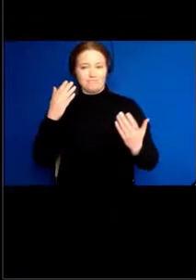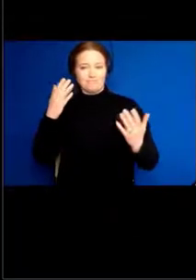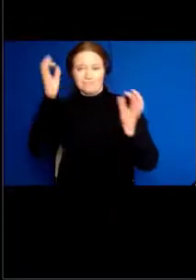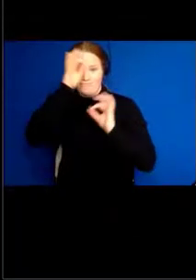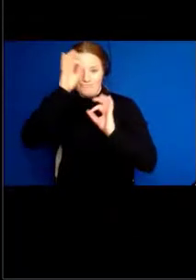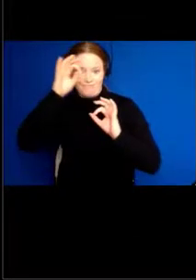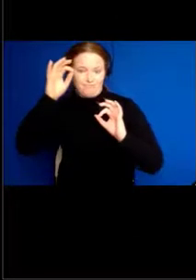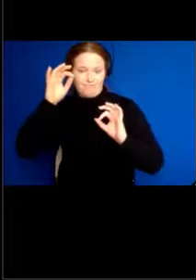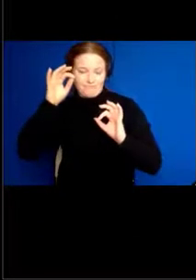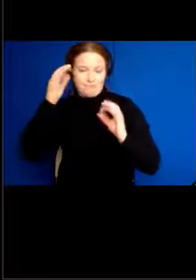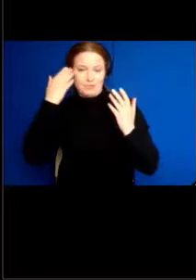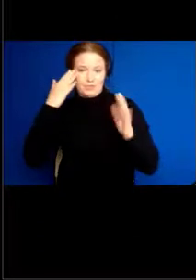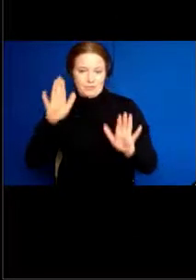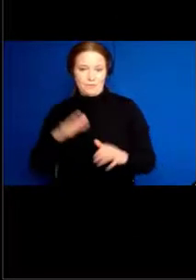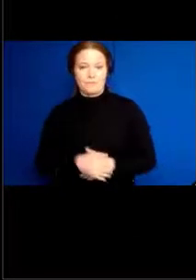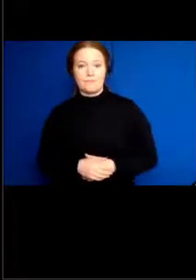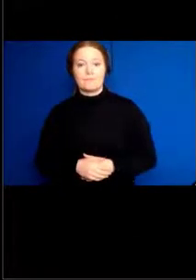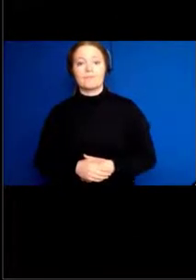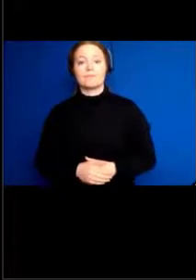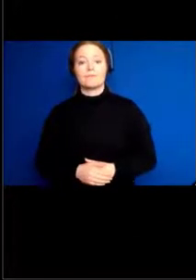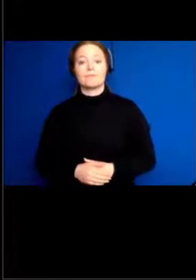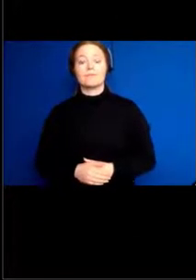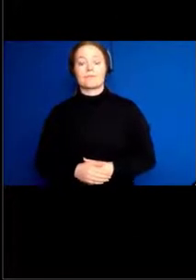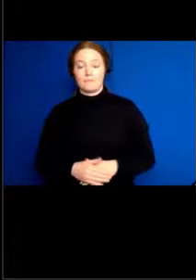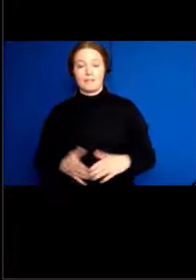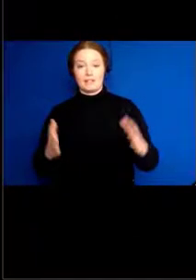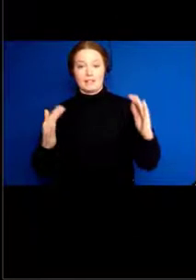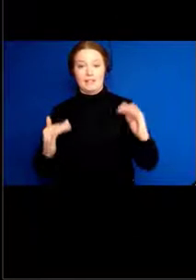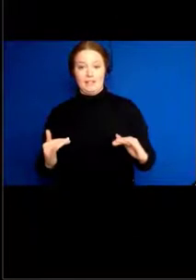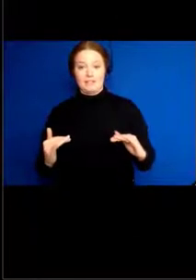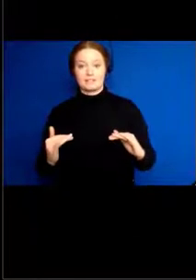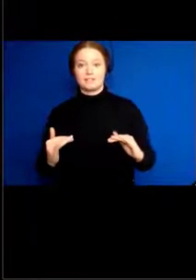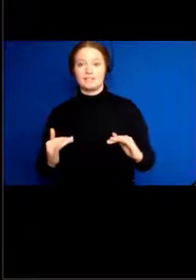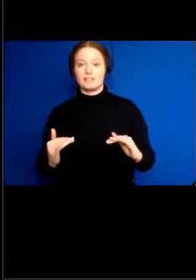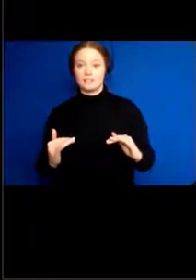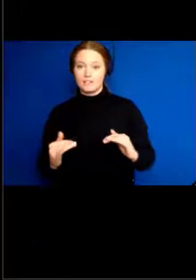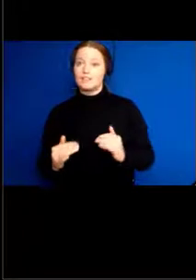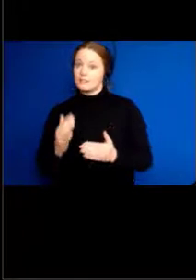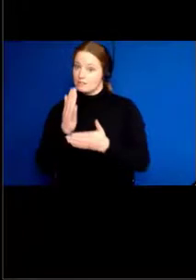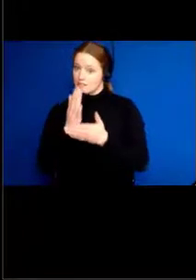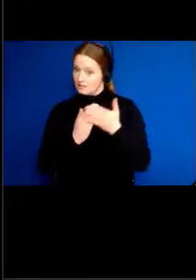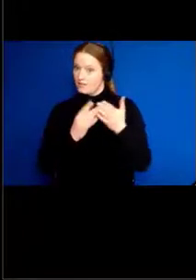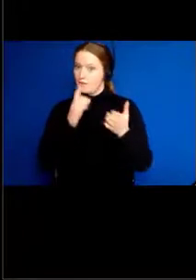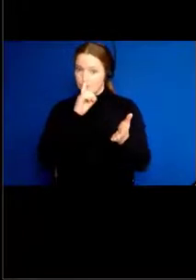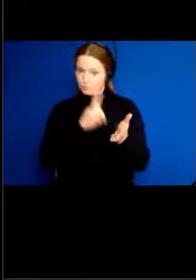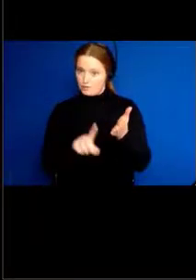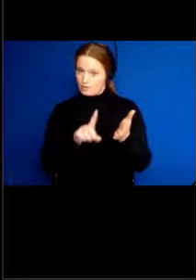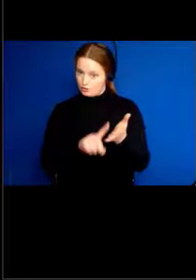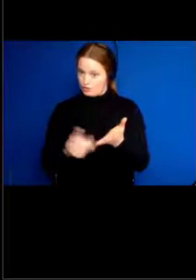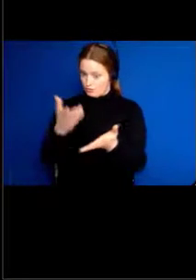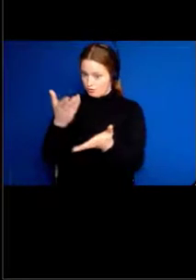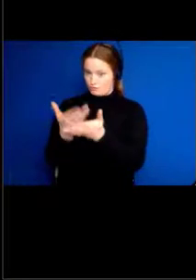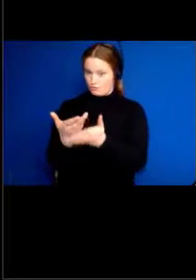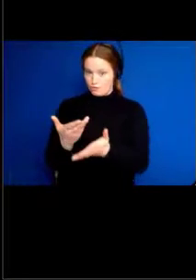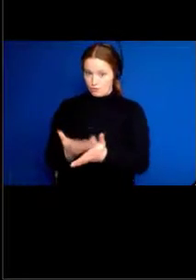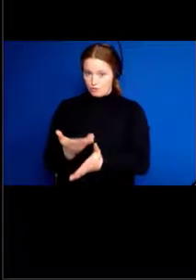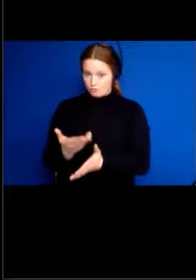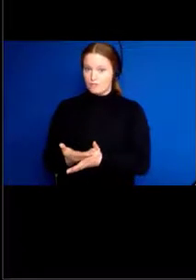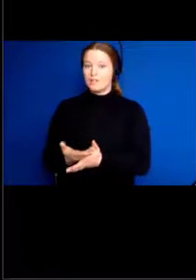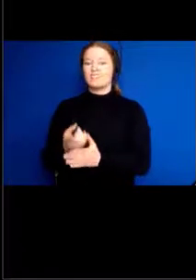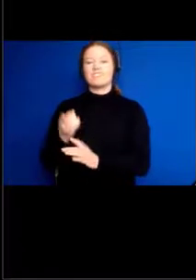What we do know from some research, and this is, again, research done at Johns Hopkins in Baltimore